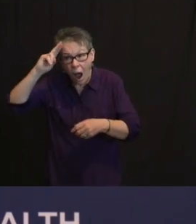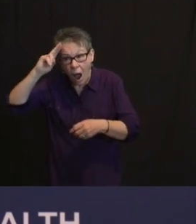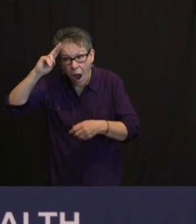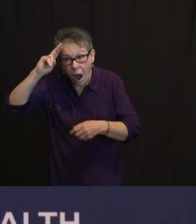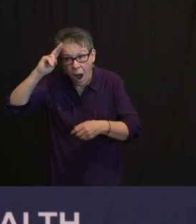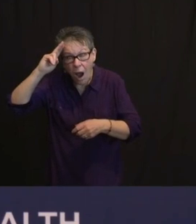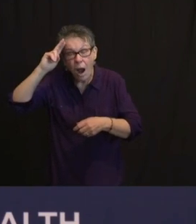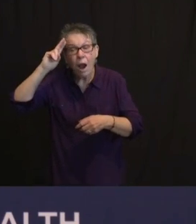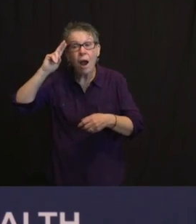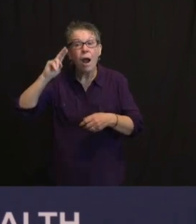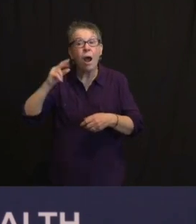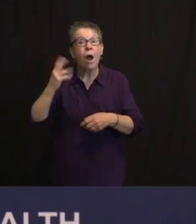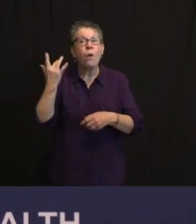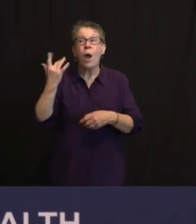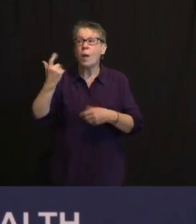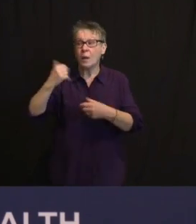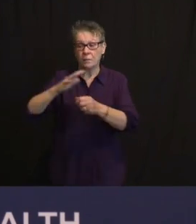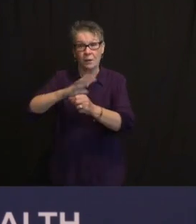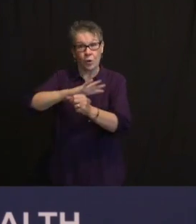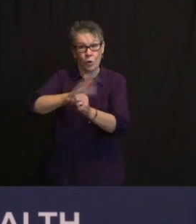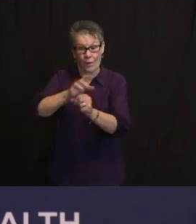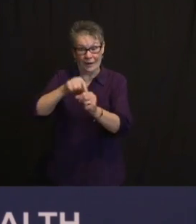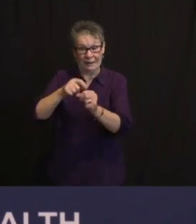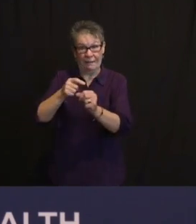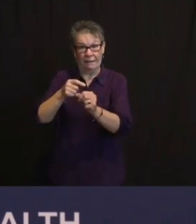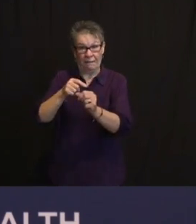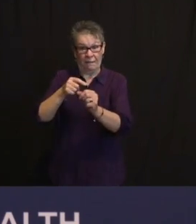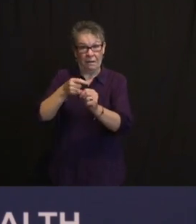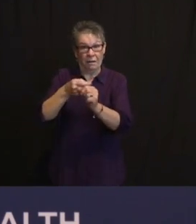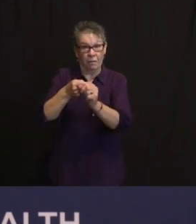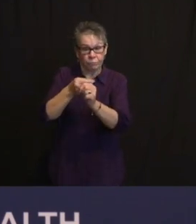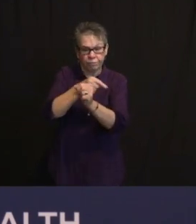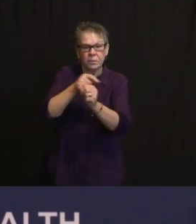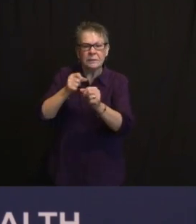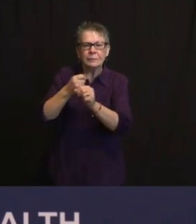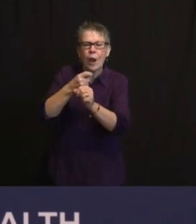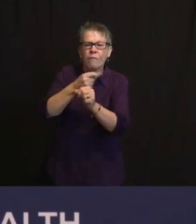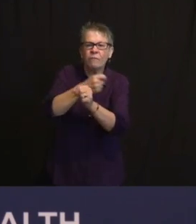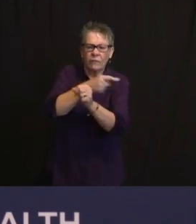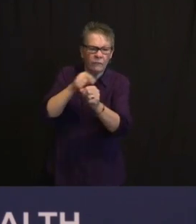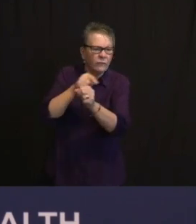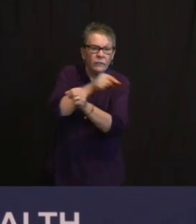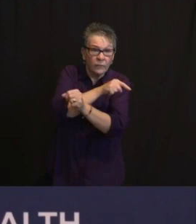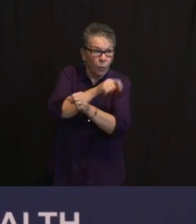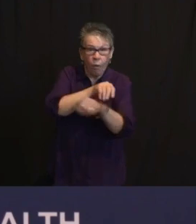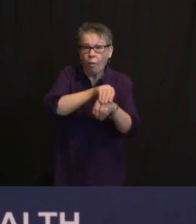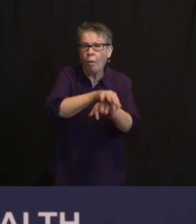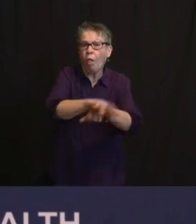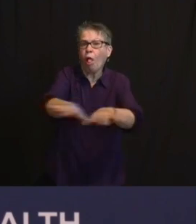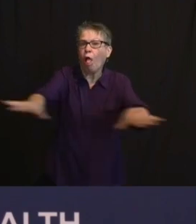A FOOTHOLD. THANK YOU. THANKS, DAVE. I'M GOING TO TAKE A SHOUT AT SOME OF THESE. JUDY AND ED, PLEASE COME IN.